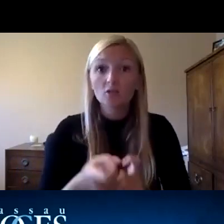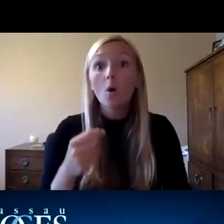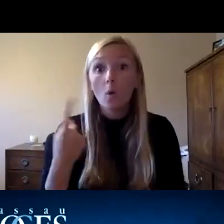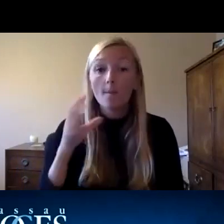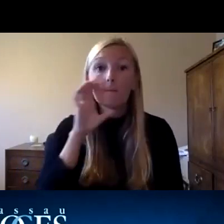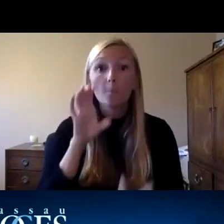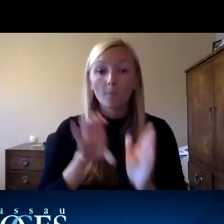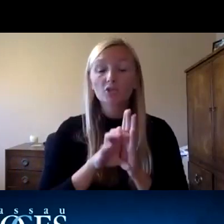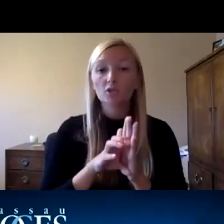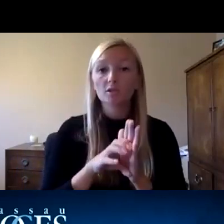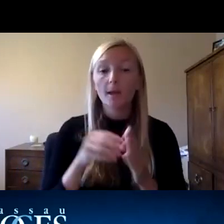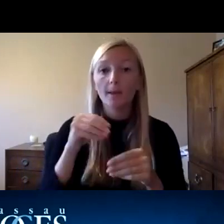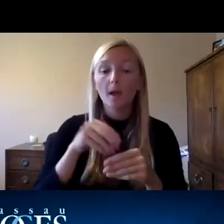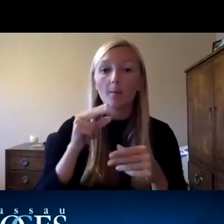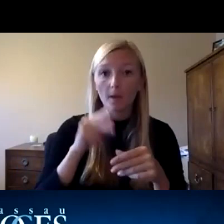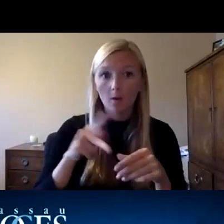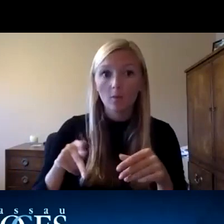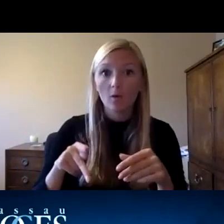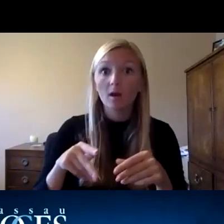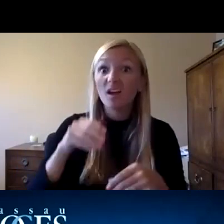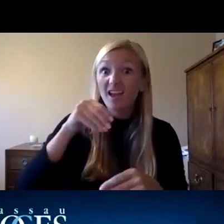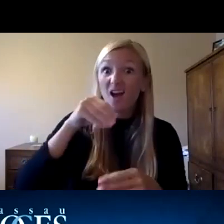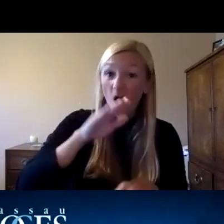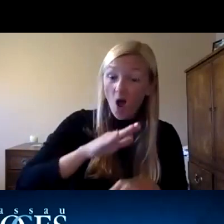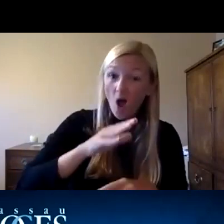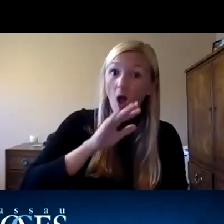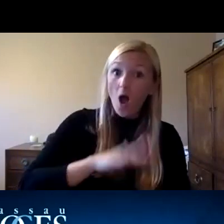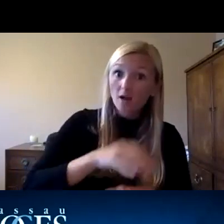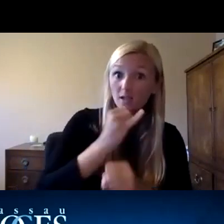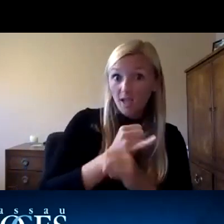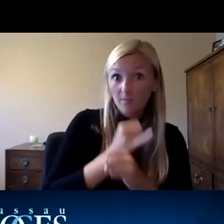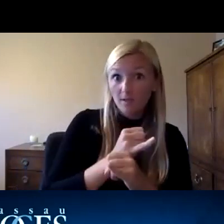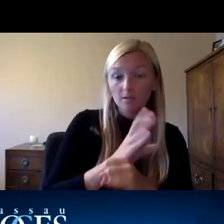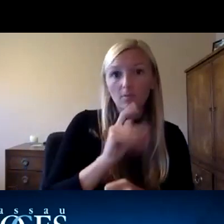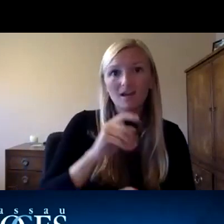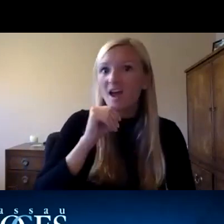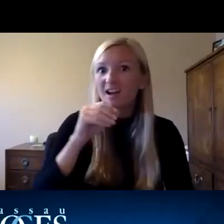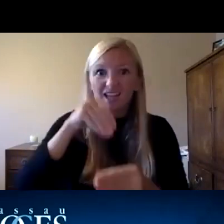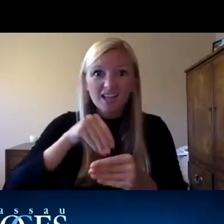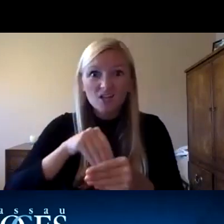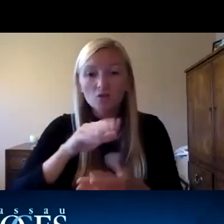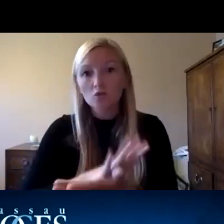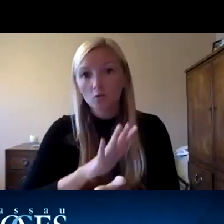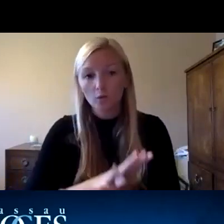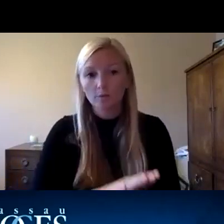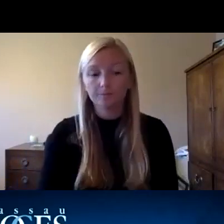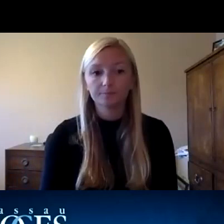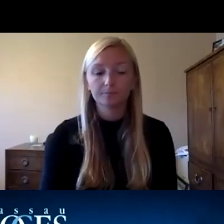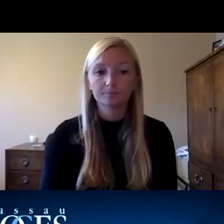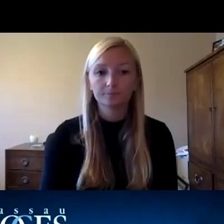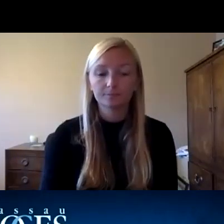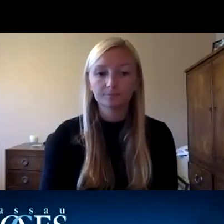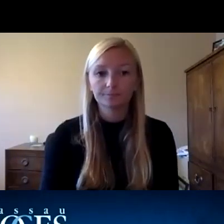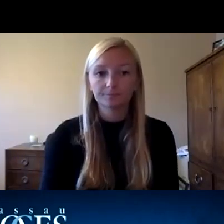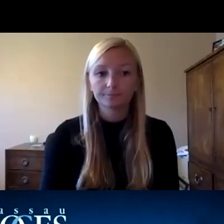is offering that on the campus but not in the school so that if anyone is potentially infectious they don't even enter the school but secondly um